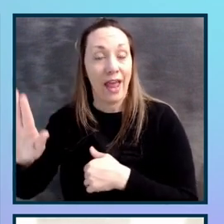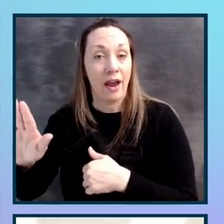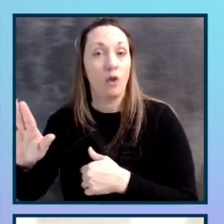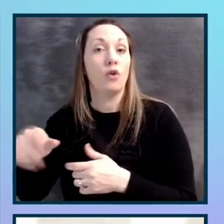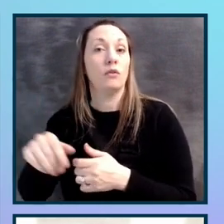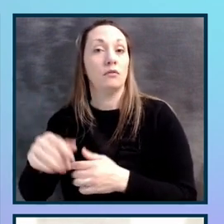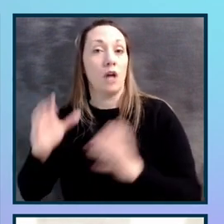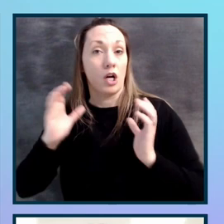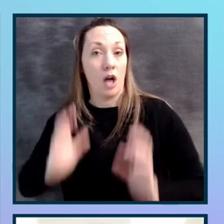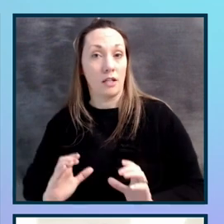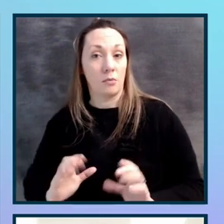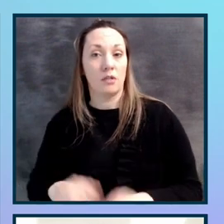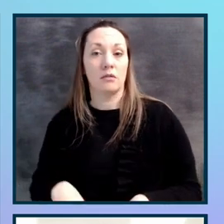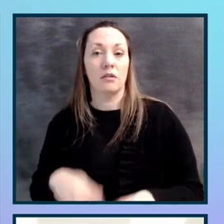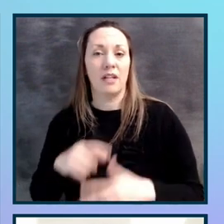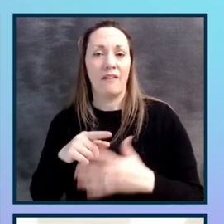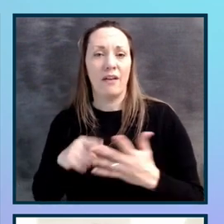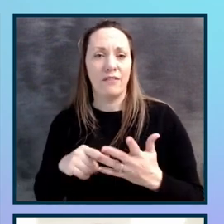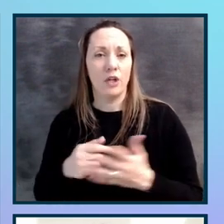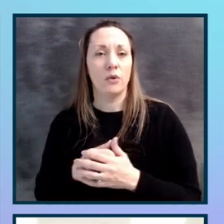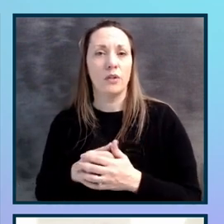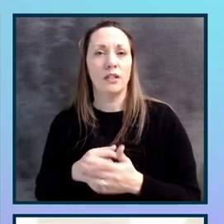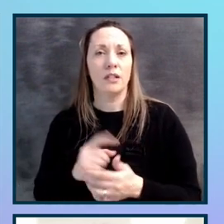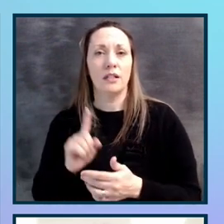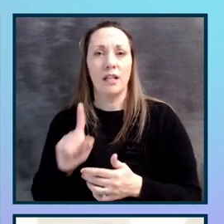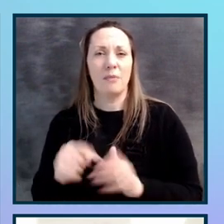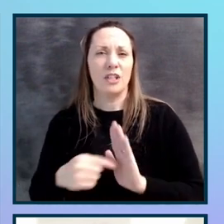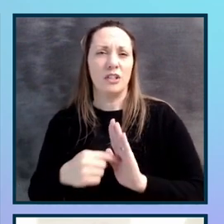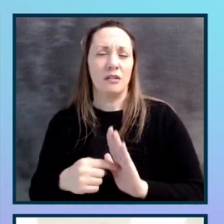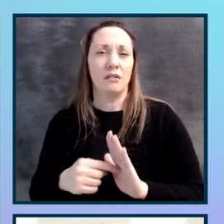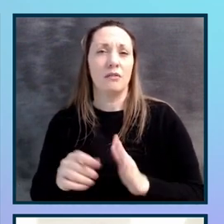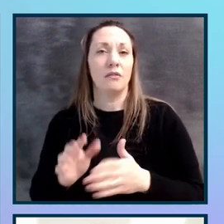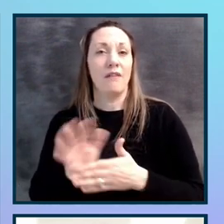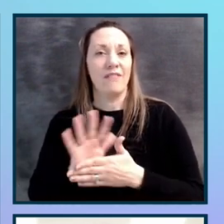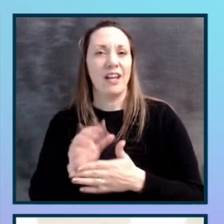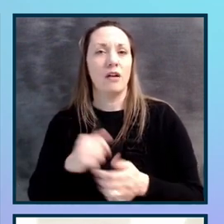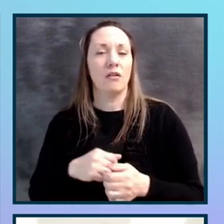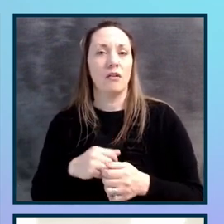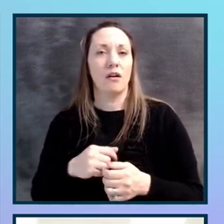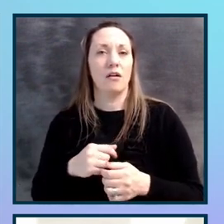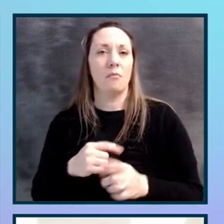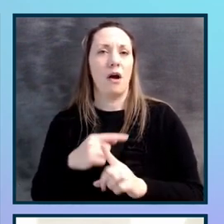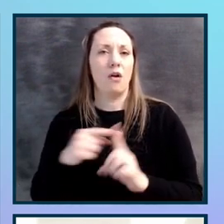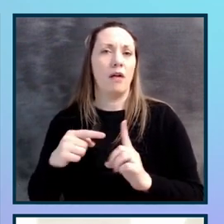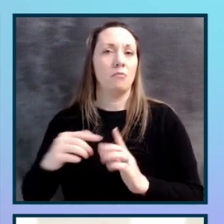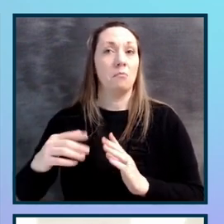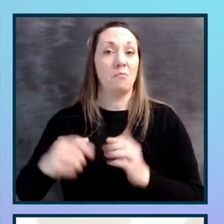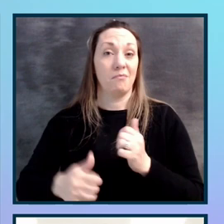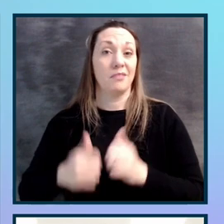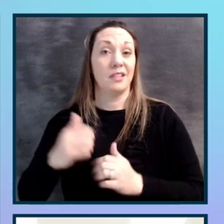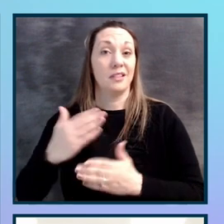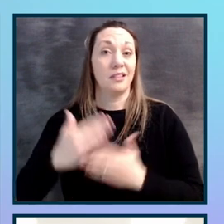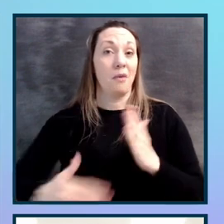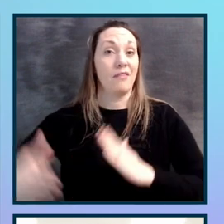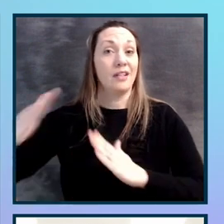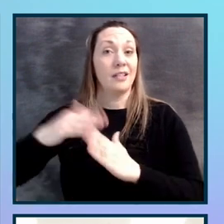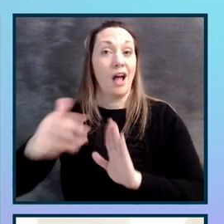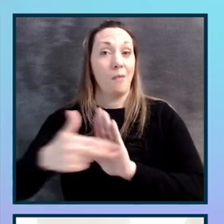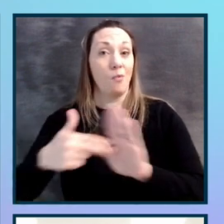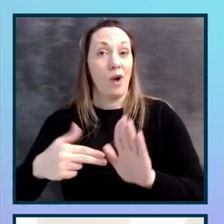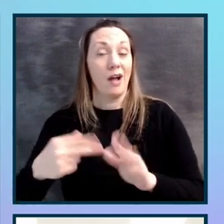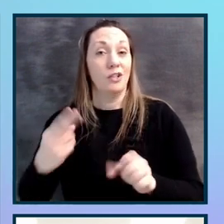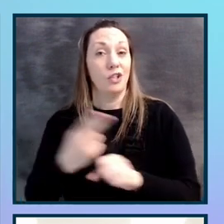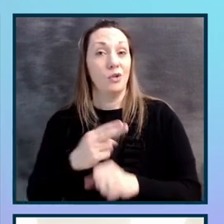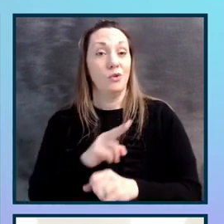And I've just got a few stats for you here. Like it said on the video, over half of the world's top brands are actually powered by user testing. We have